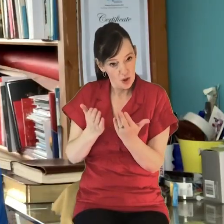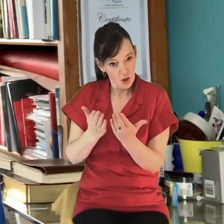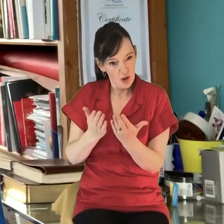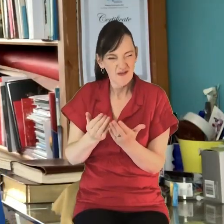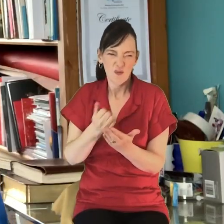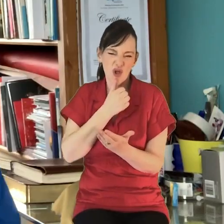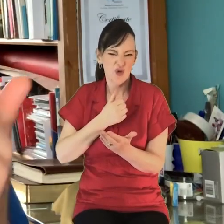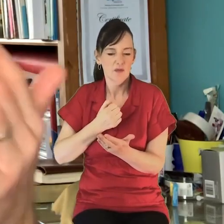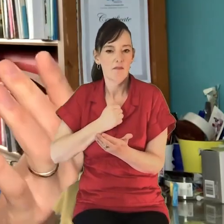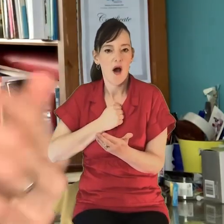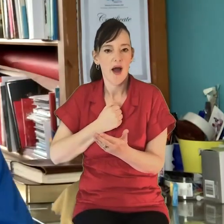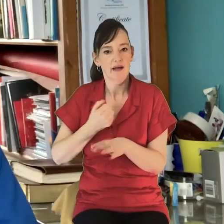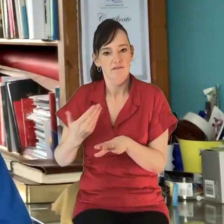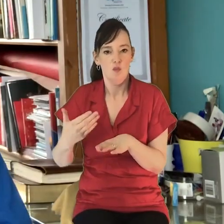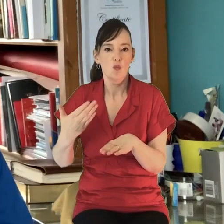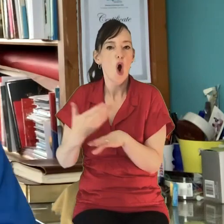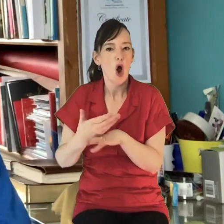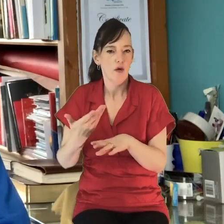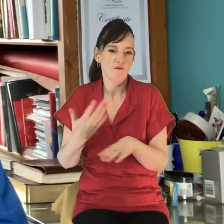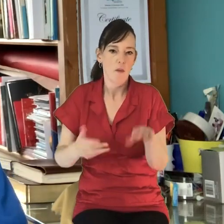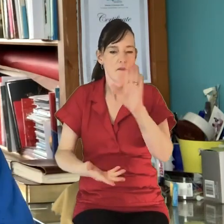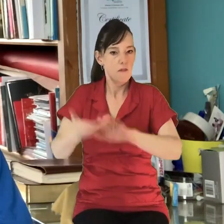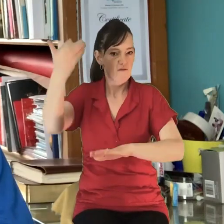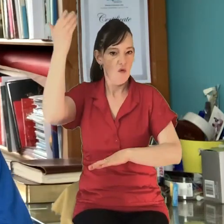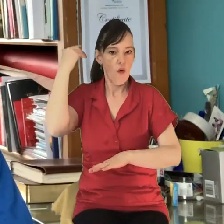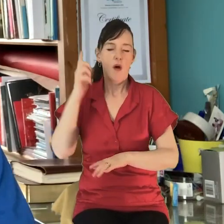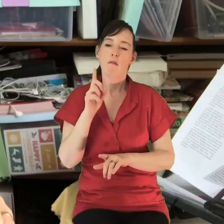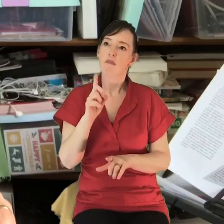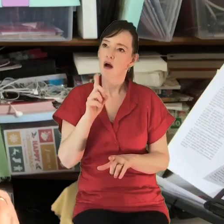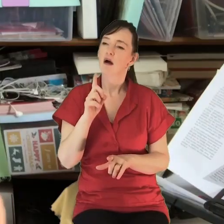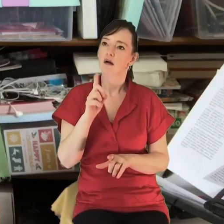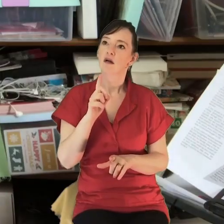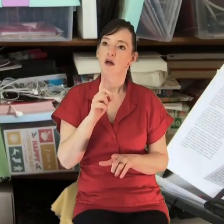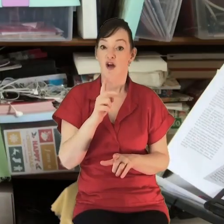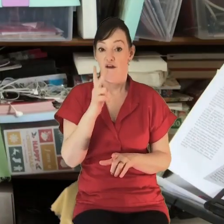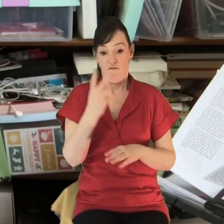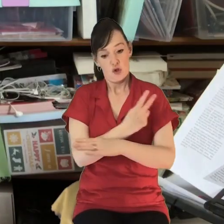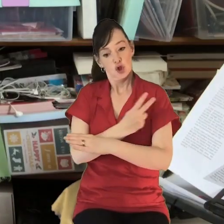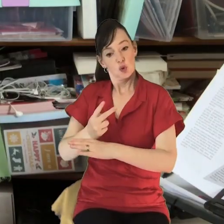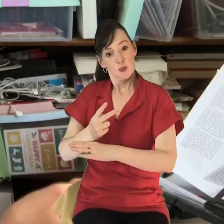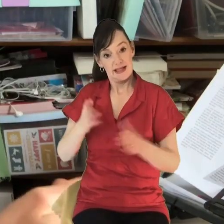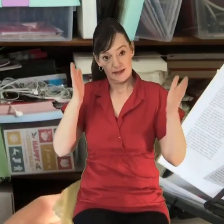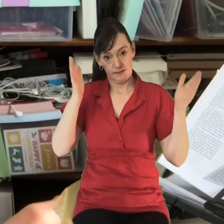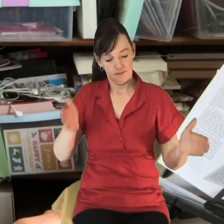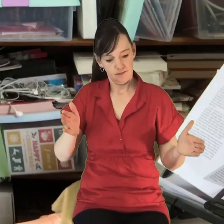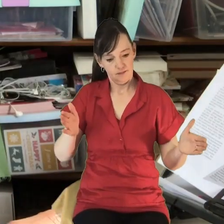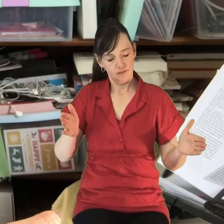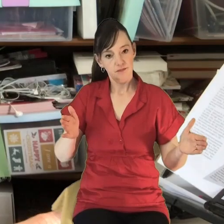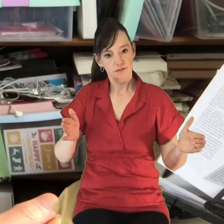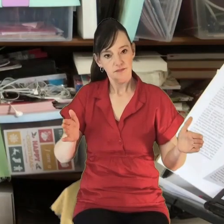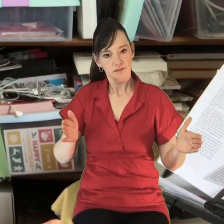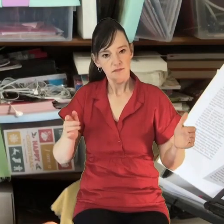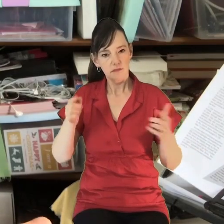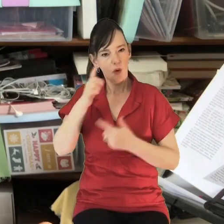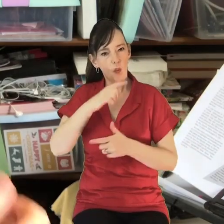written previously. So it was quite low maintenance in terms of prep time. But one of the things actually we did for two weeks was we